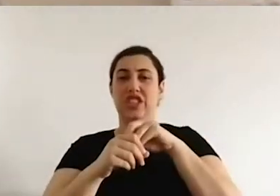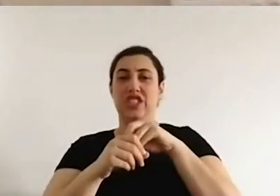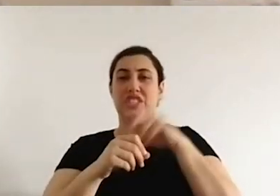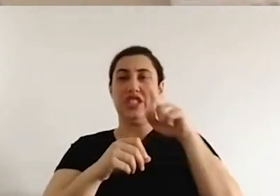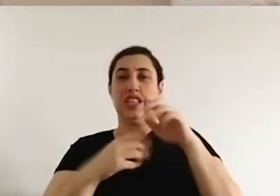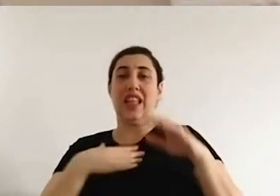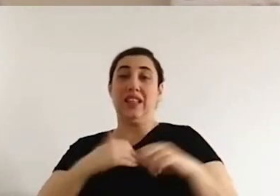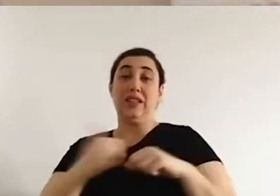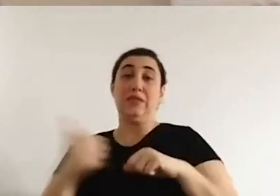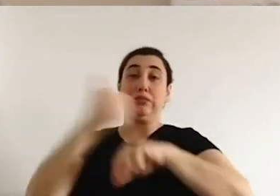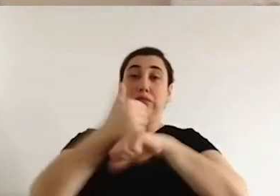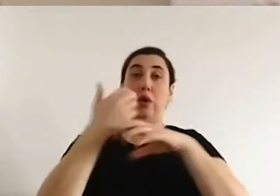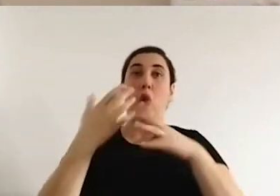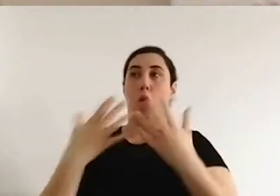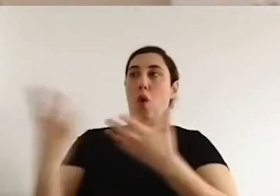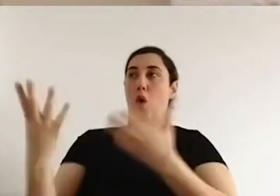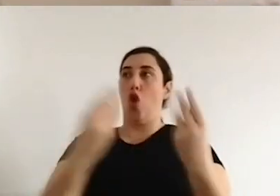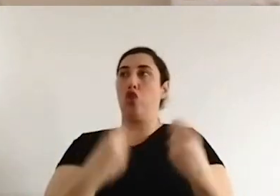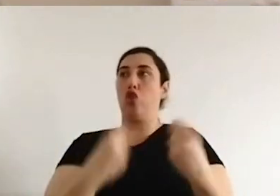of the political parties.